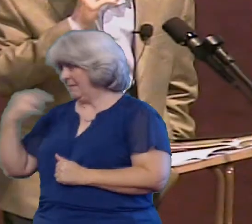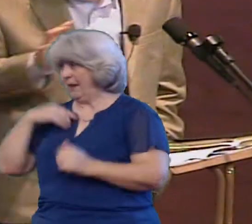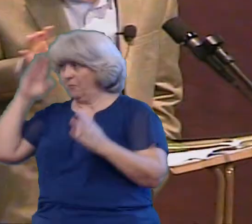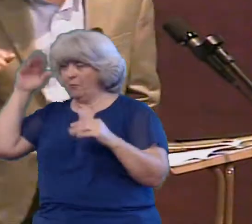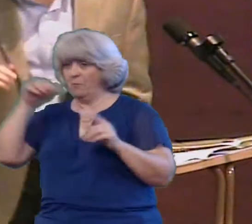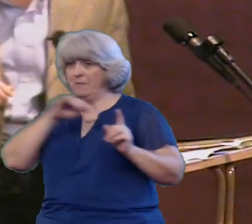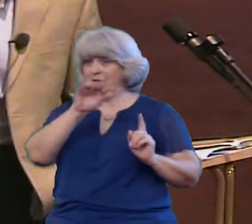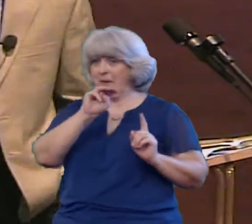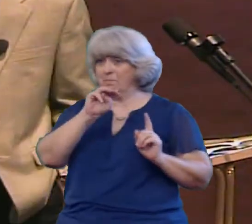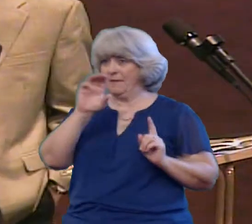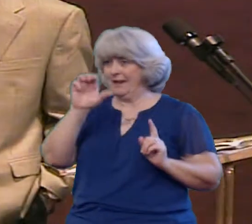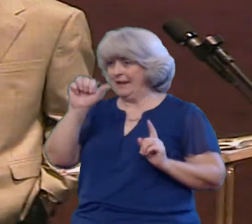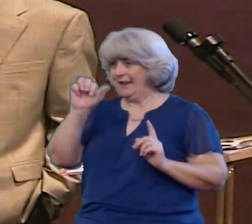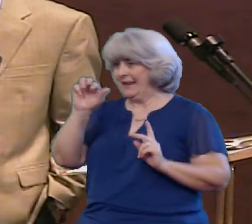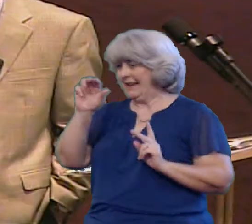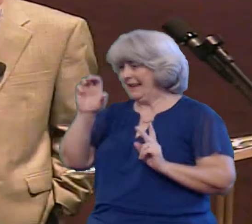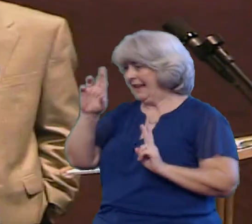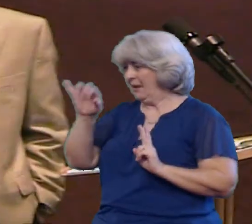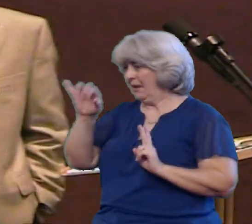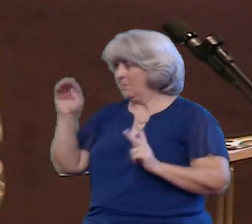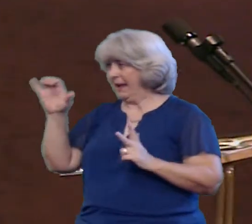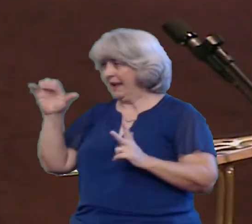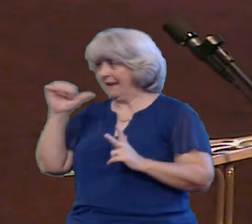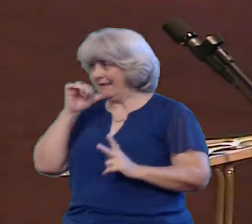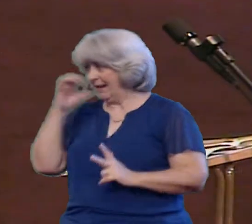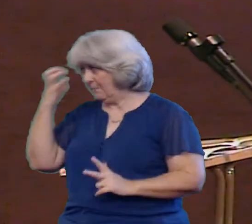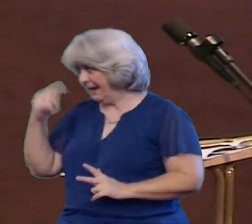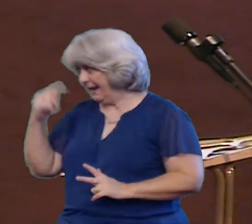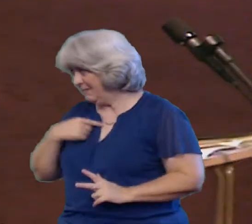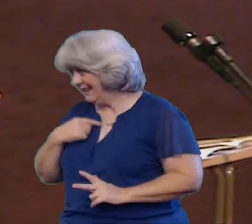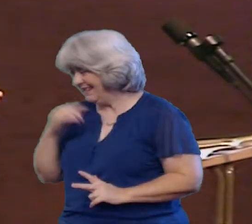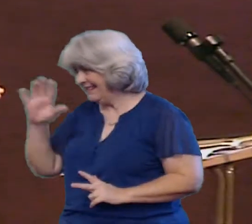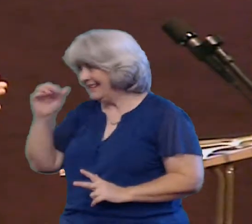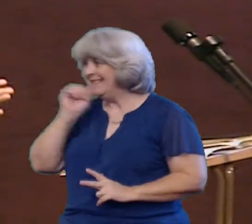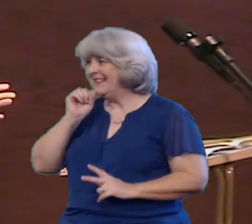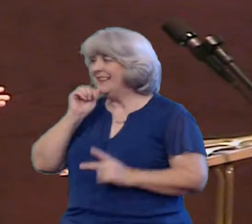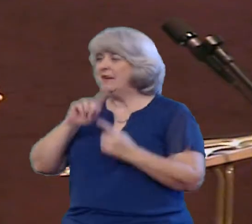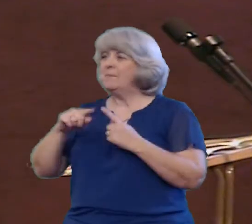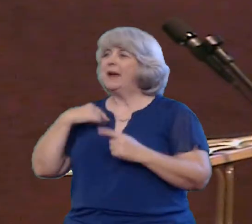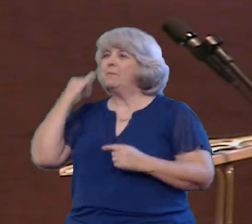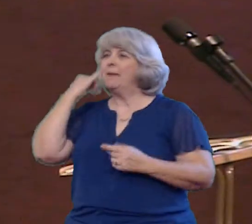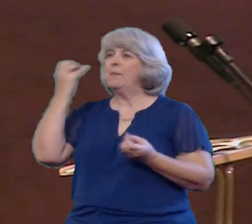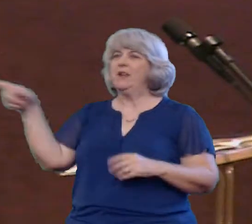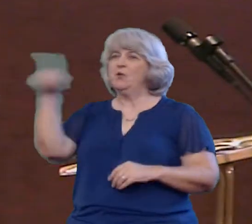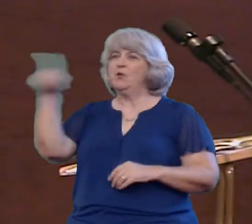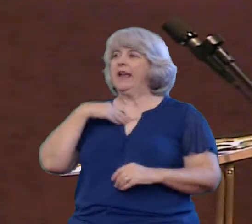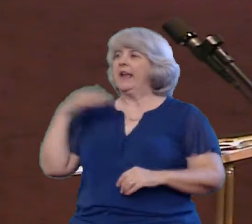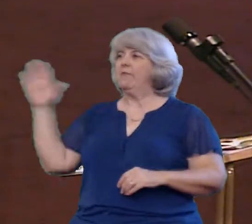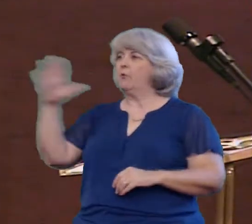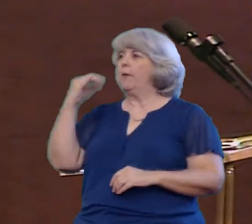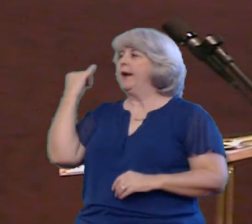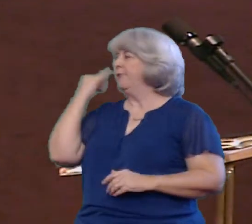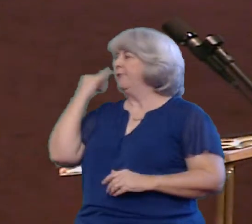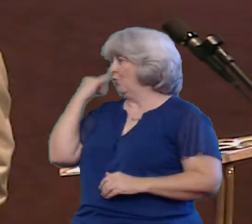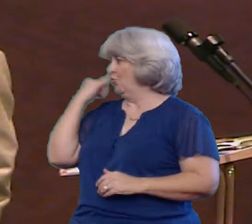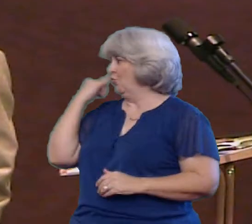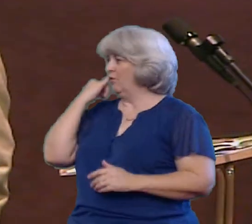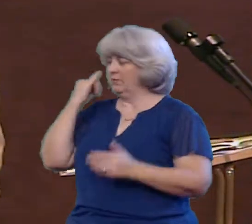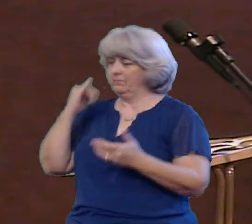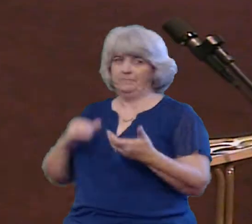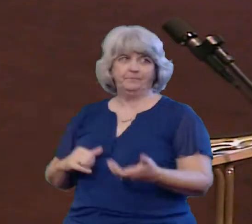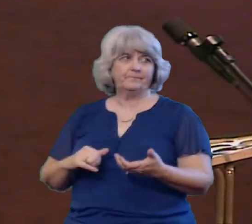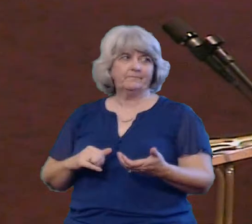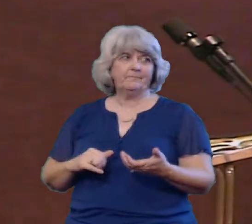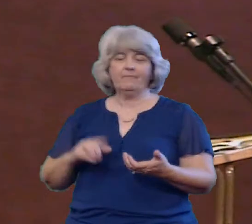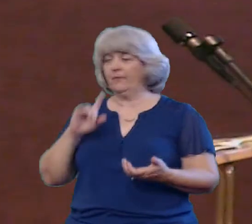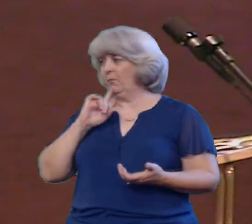Mac will indulge me for a minute and not get mad at me But I know many of you probably have your cell phones out right now And typically we probably wouldn't